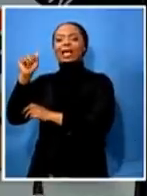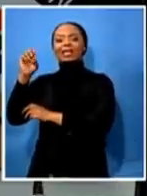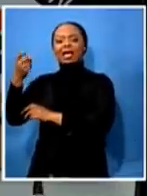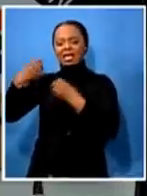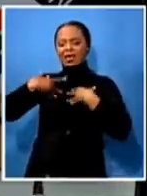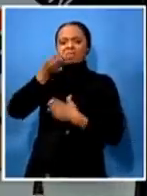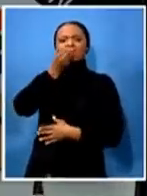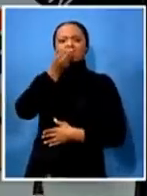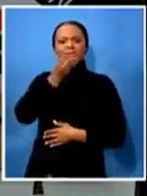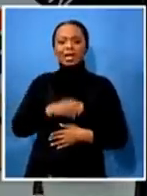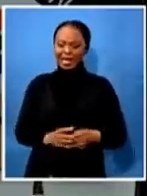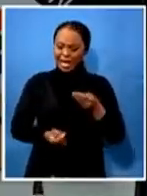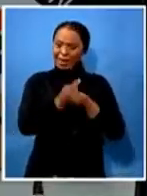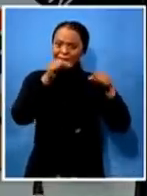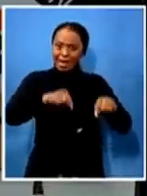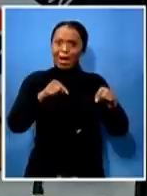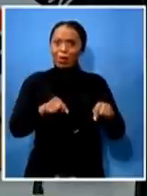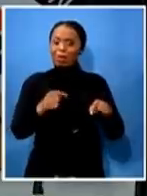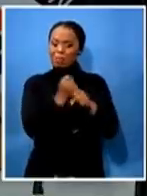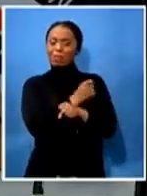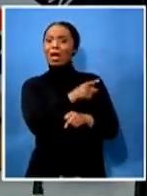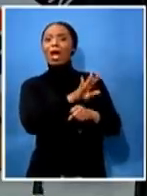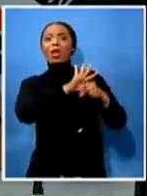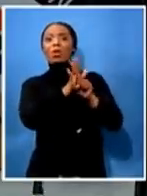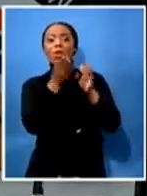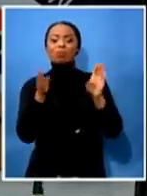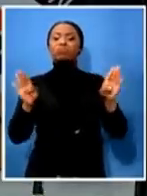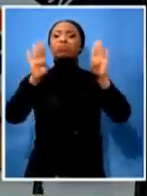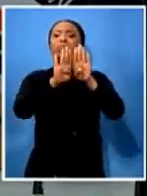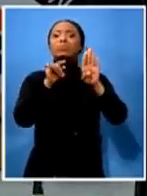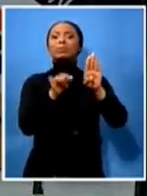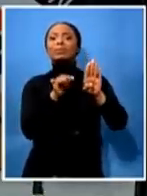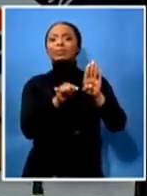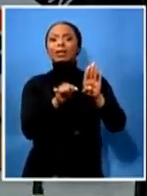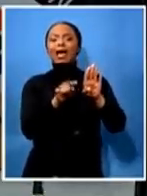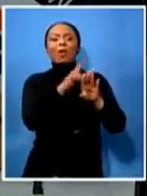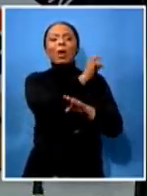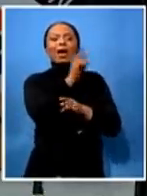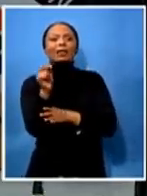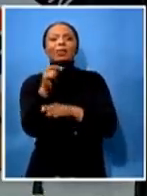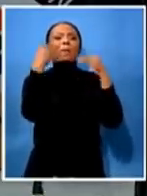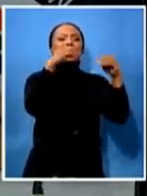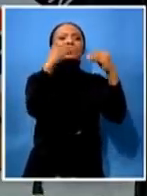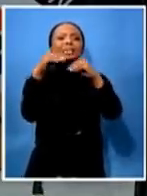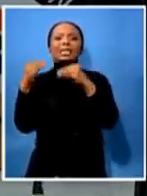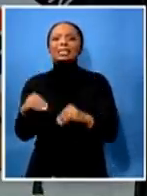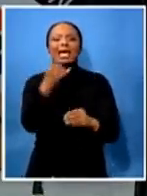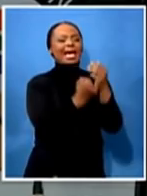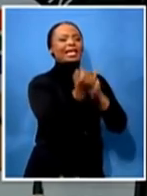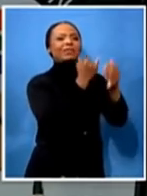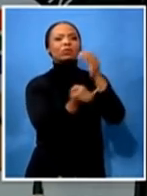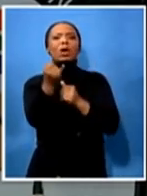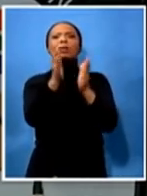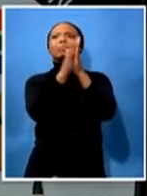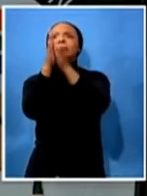there are hundreds if not thousands of businesses and individuals who go all out to share with communities but